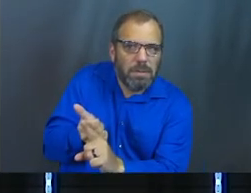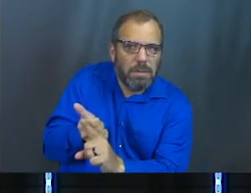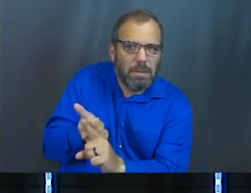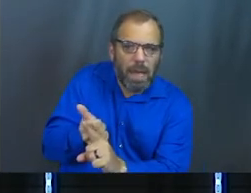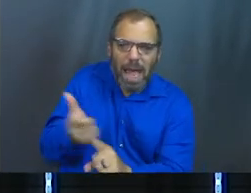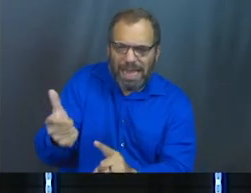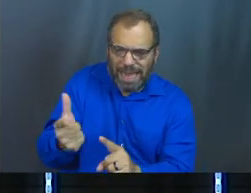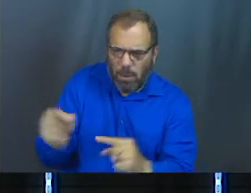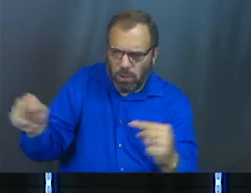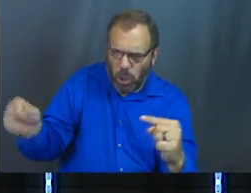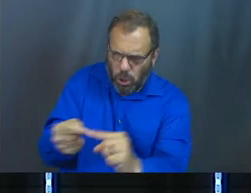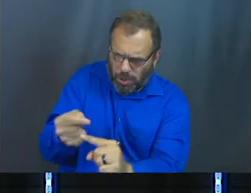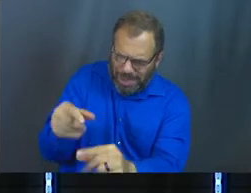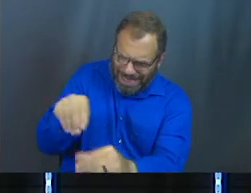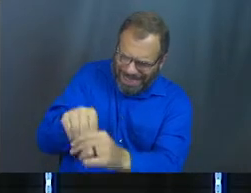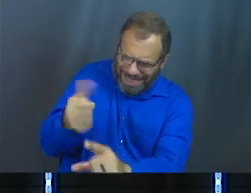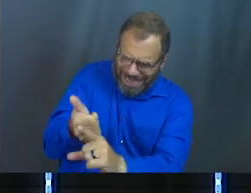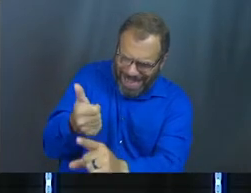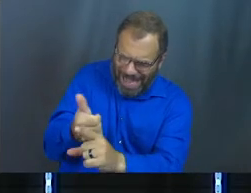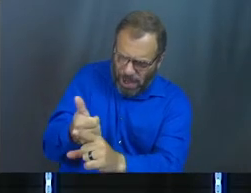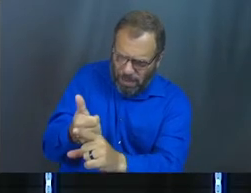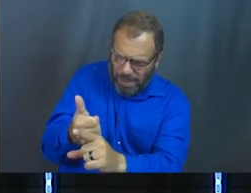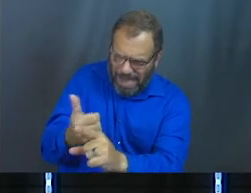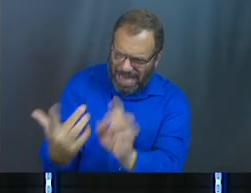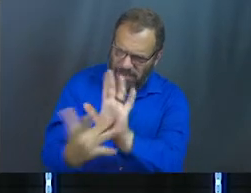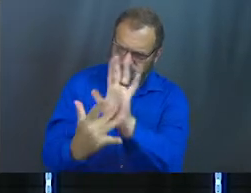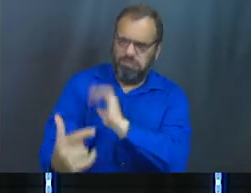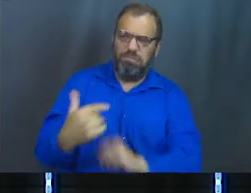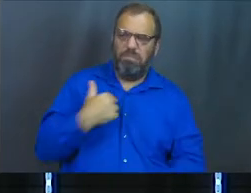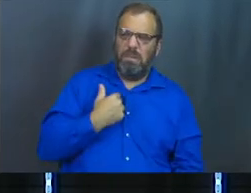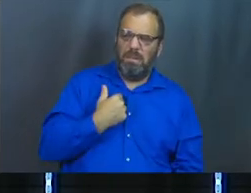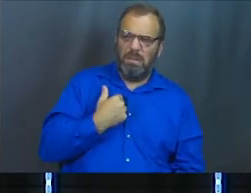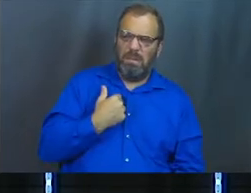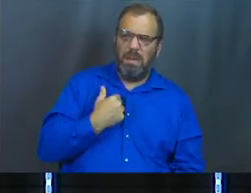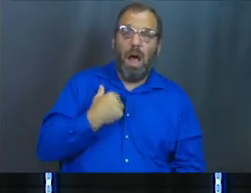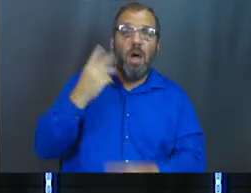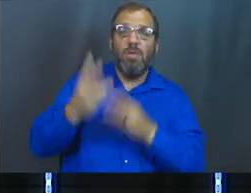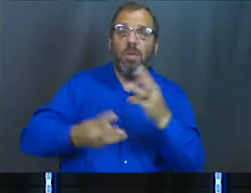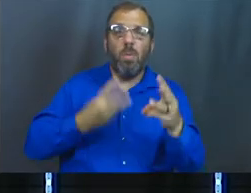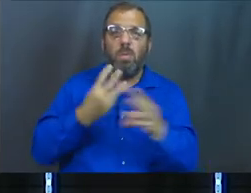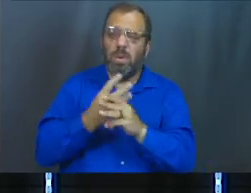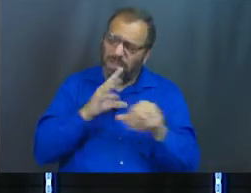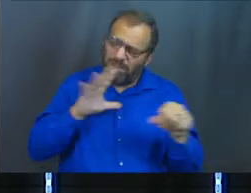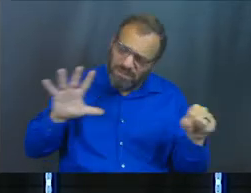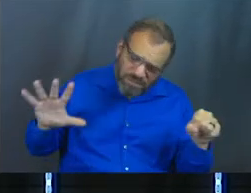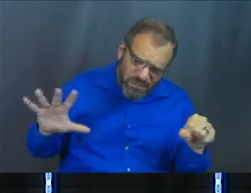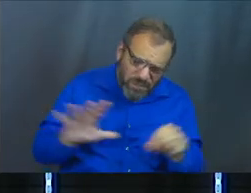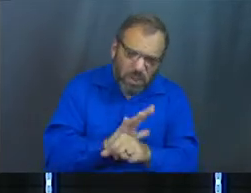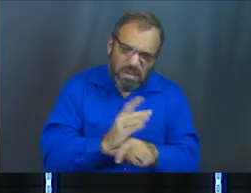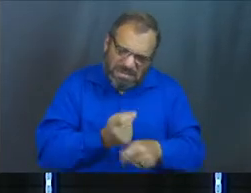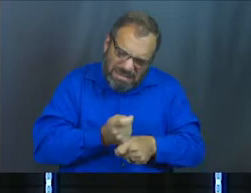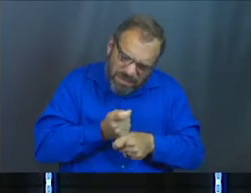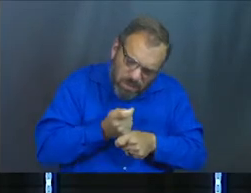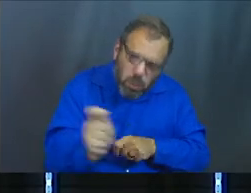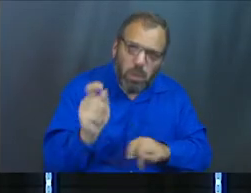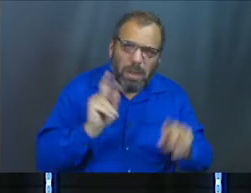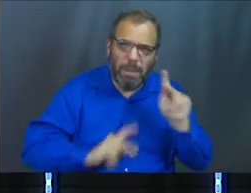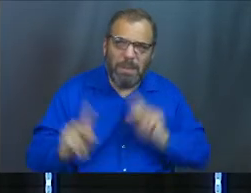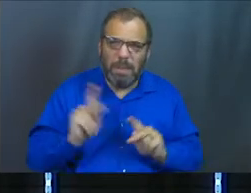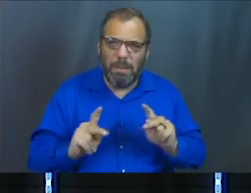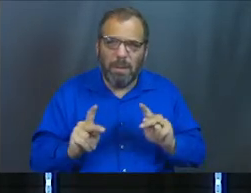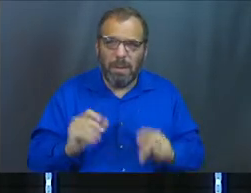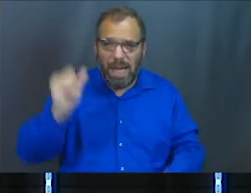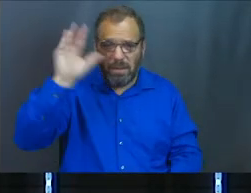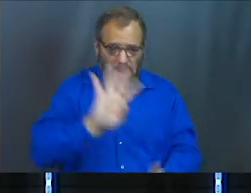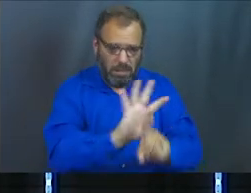There was a wound in them and they dealt a wound to you. This world is full of cruel people. And